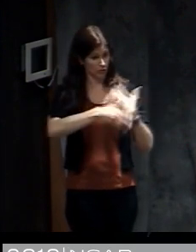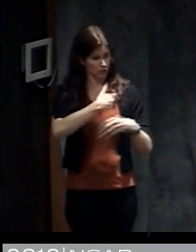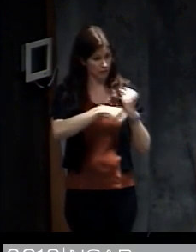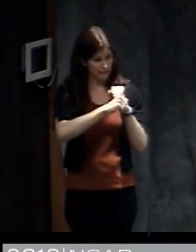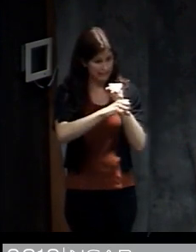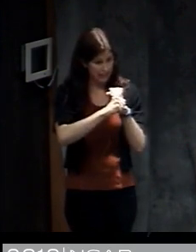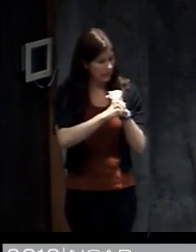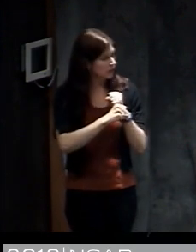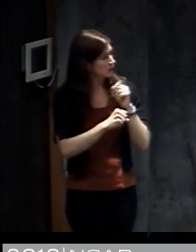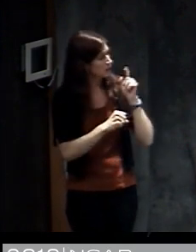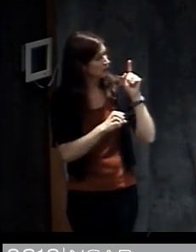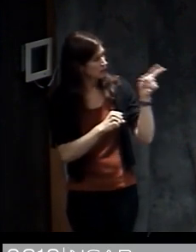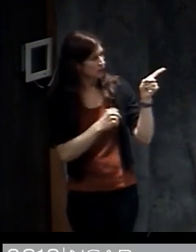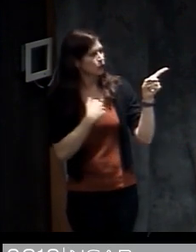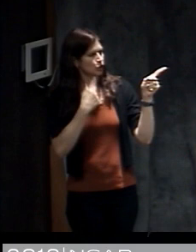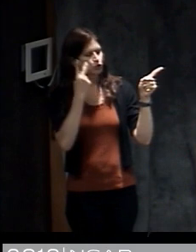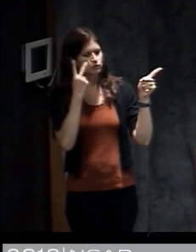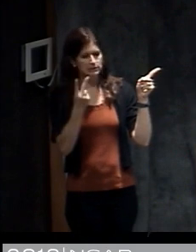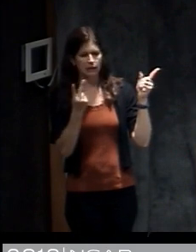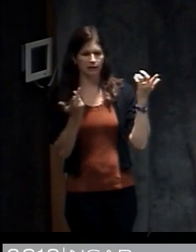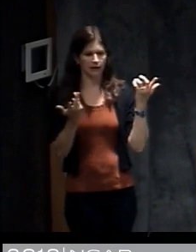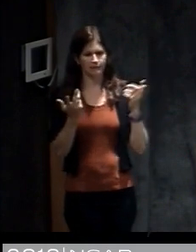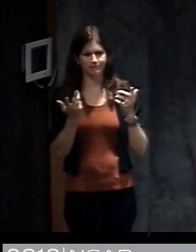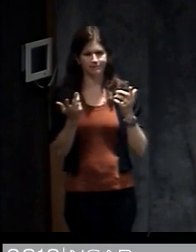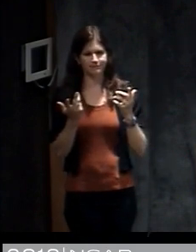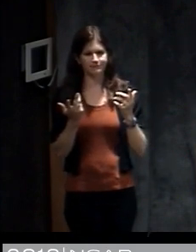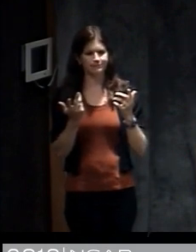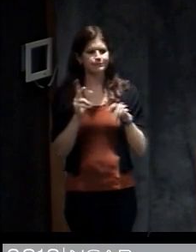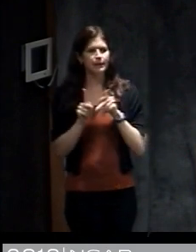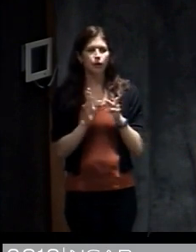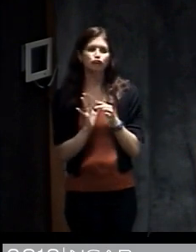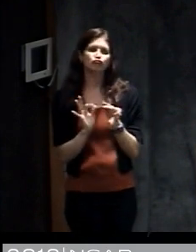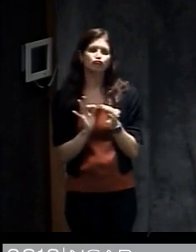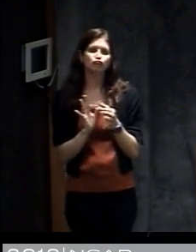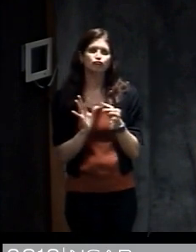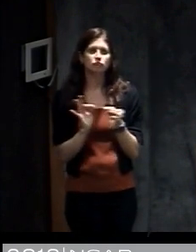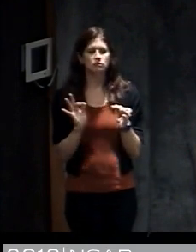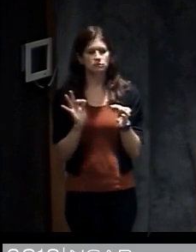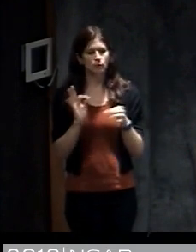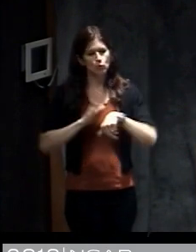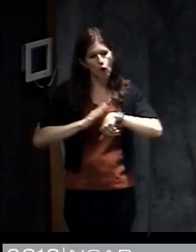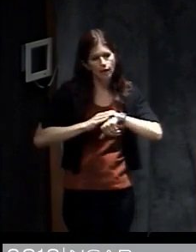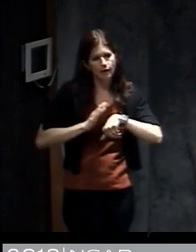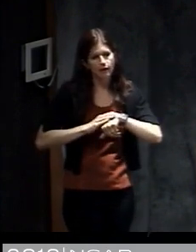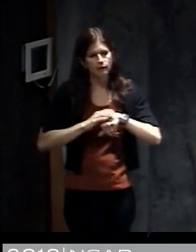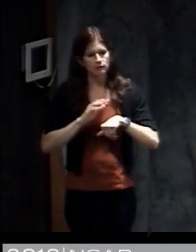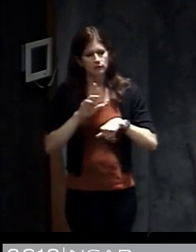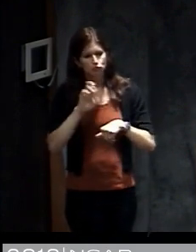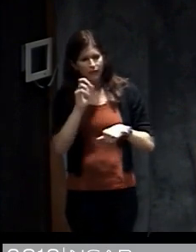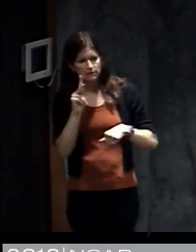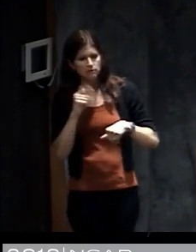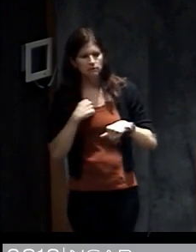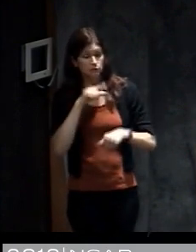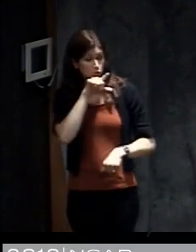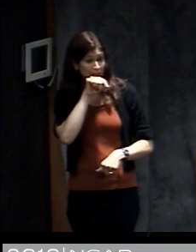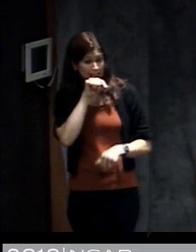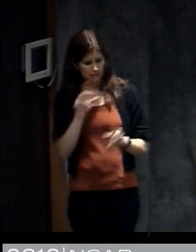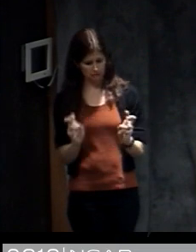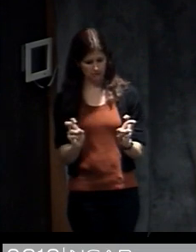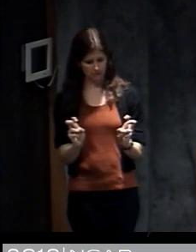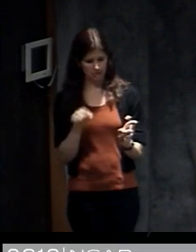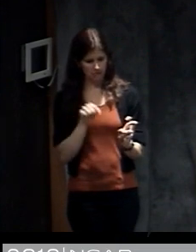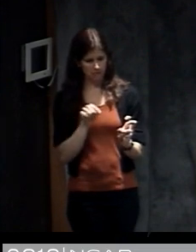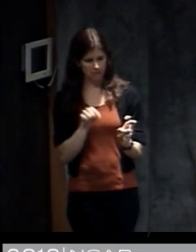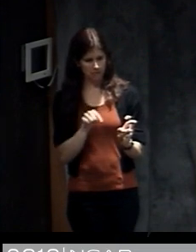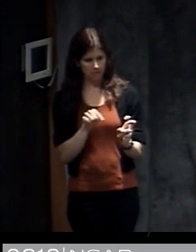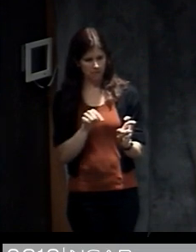we do see evidence of the things I talked about before. So people are mentioning hurricane forecasts and warnings. These are examples of tweets and this one on the bottom right here